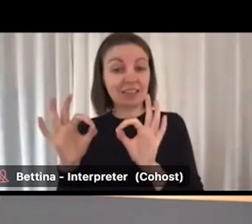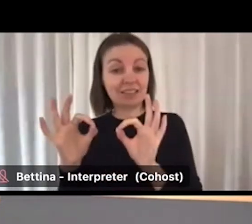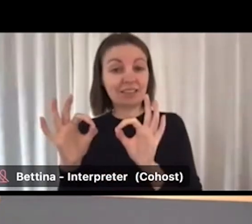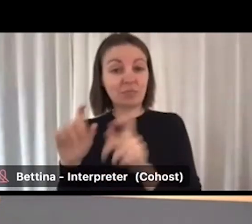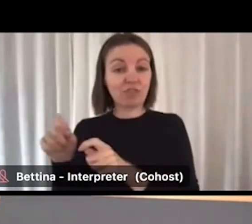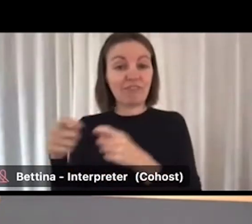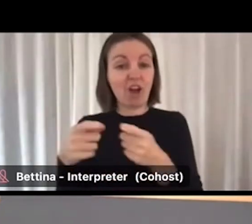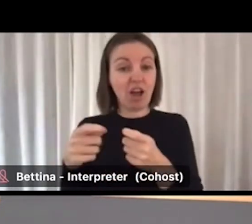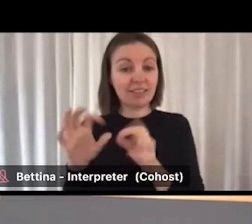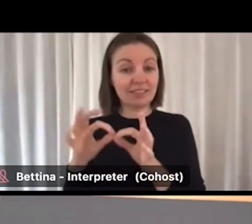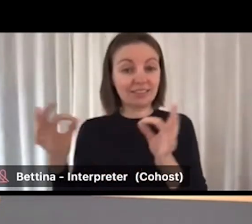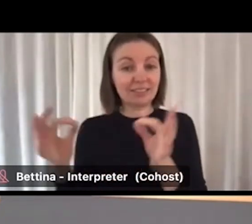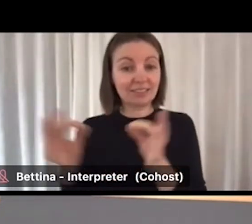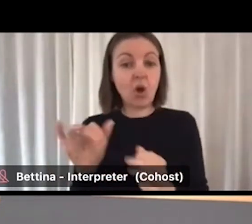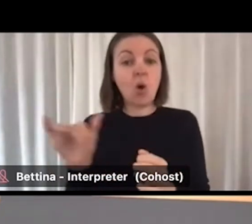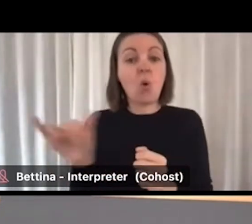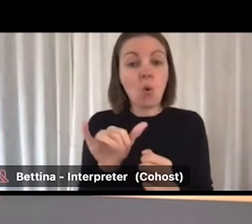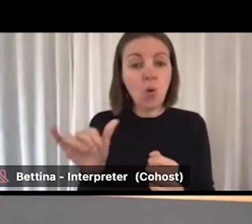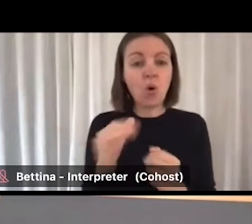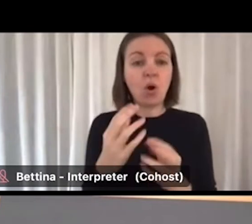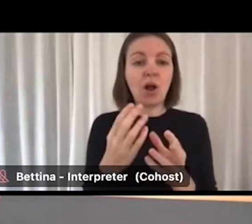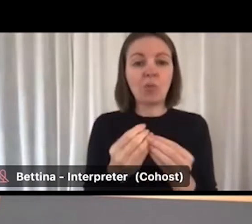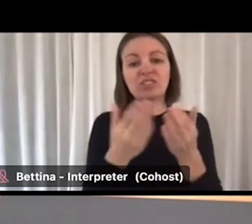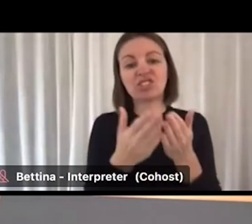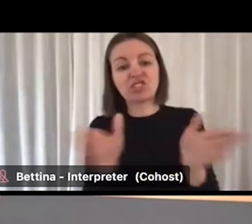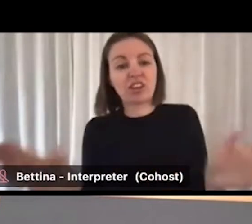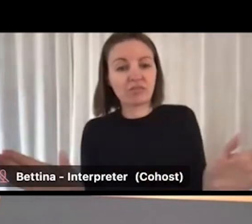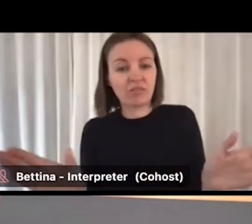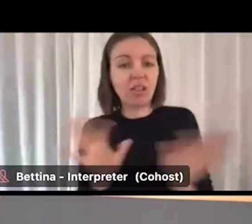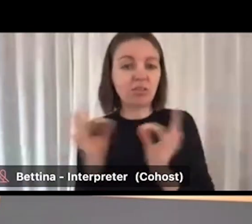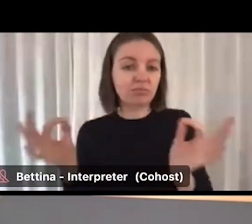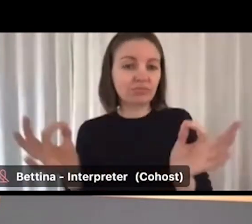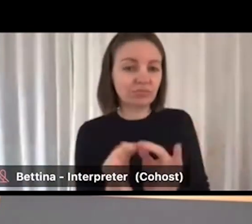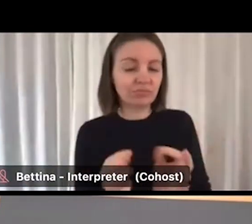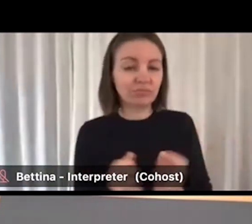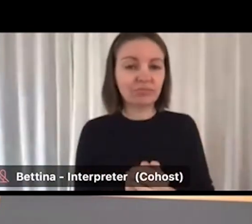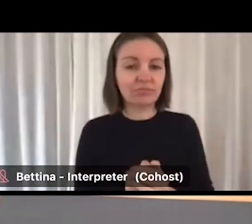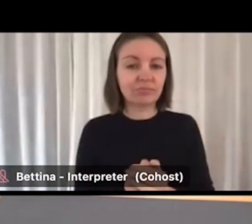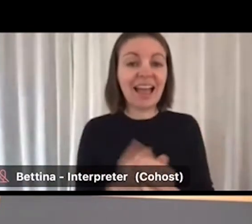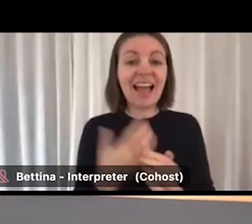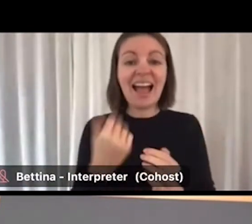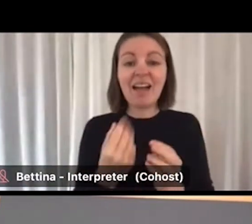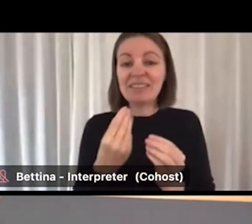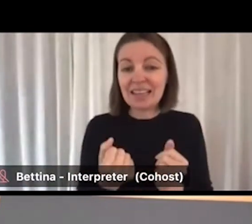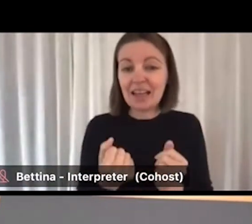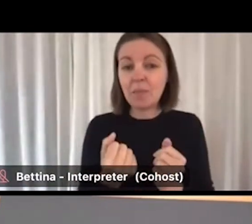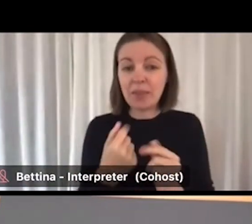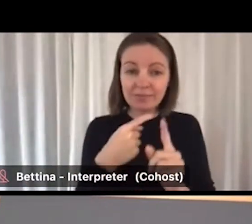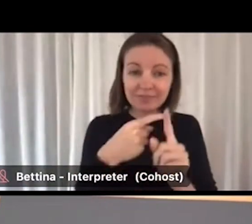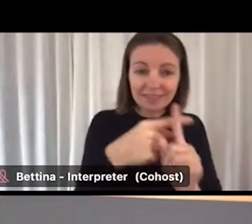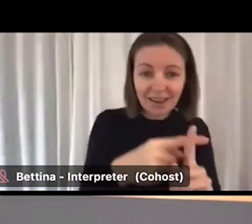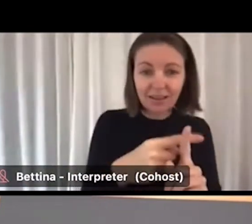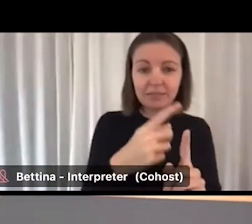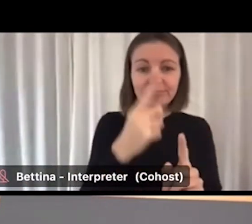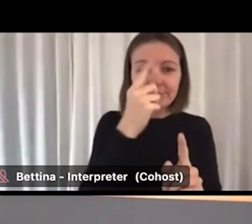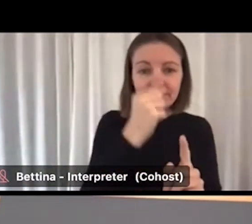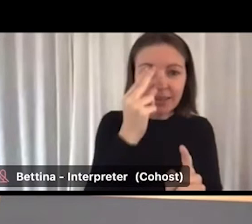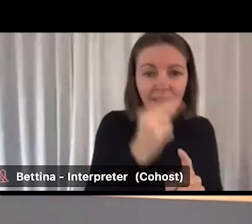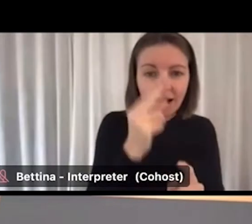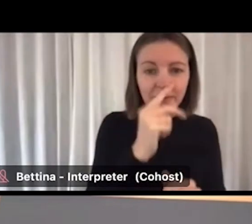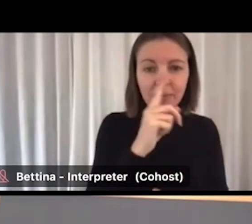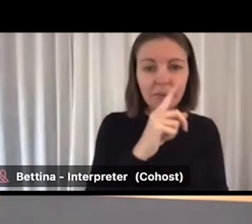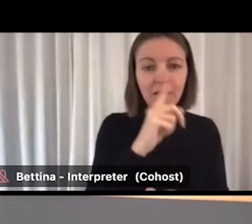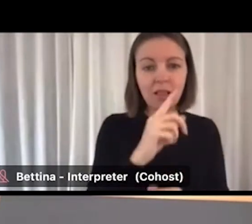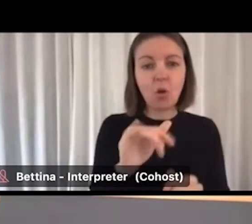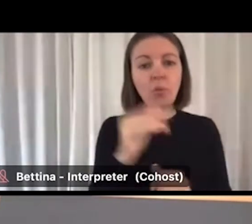candidates for your business. There are other providers that support young people and parents get into the workforce, if that's how you